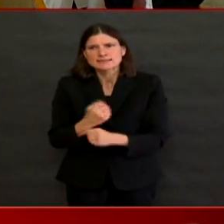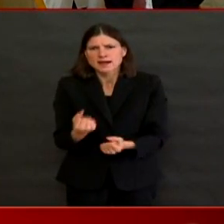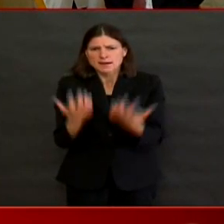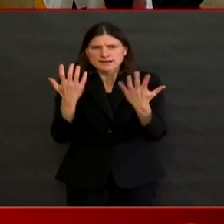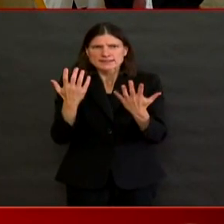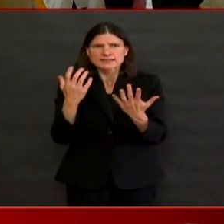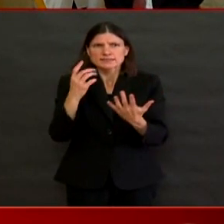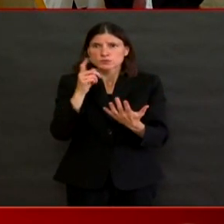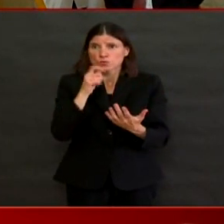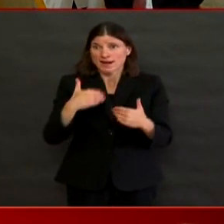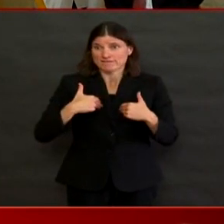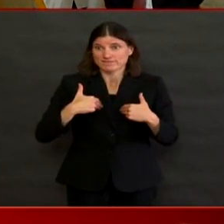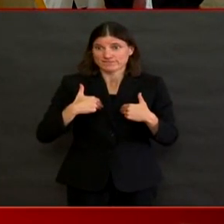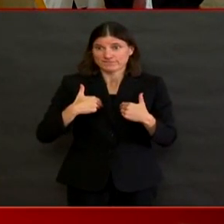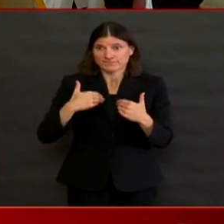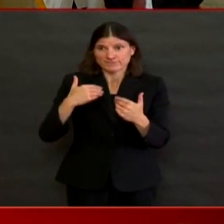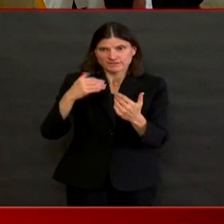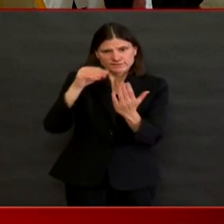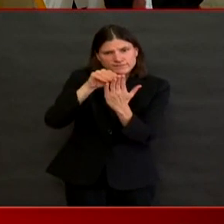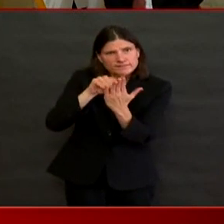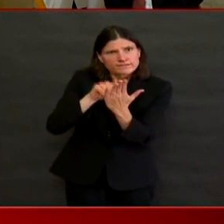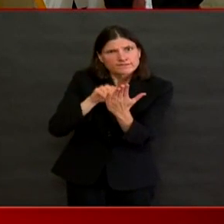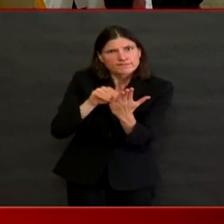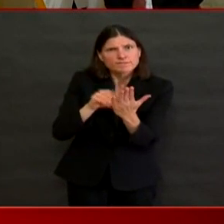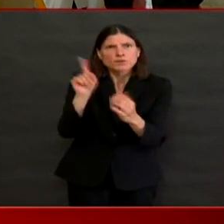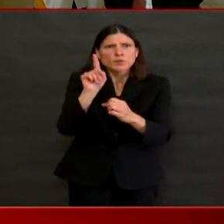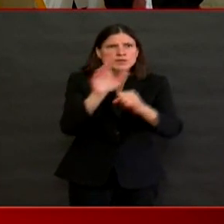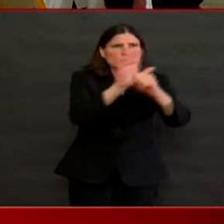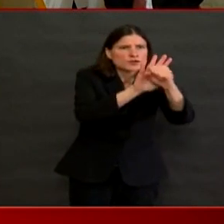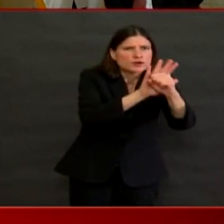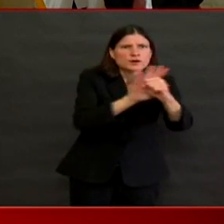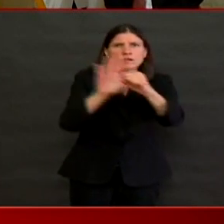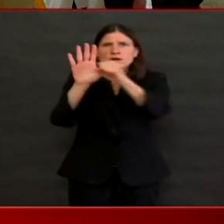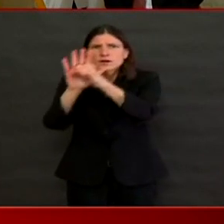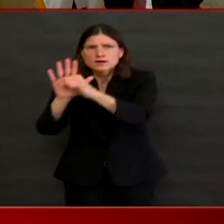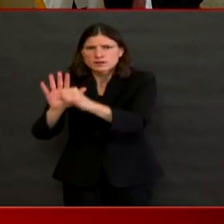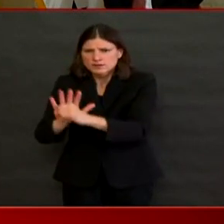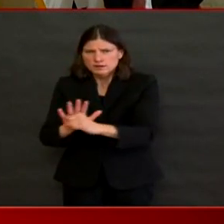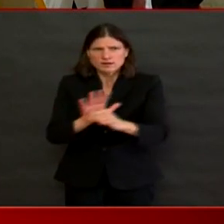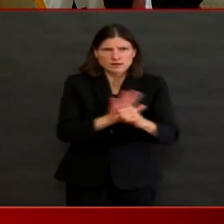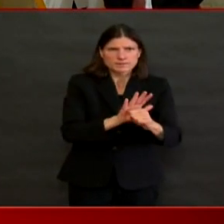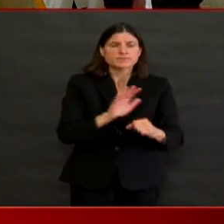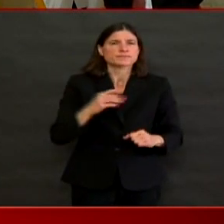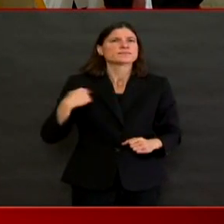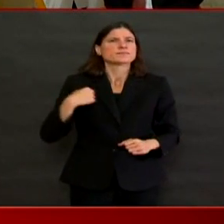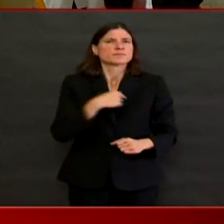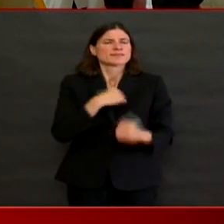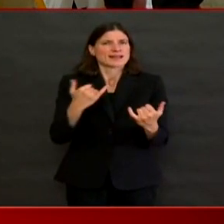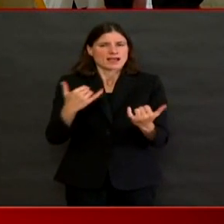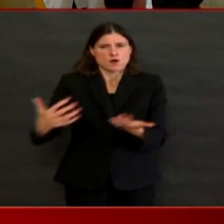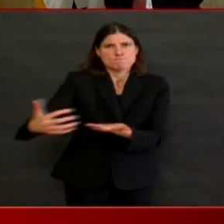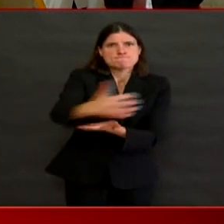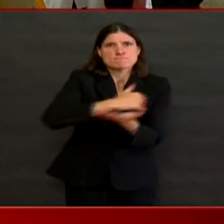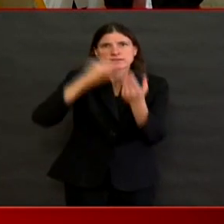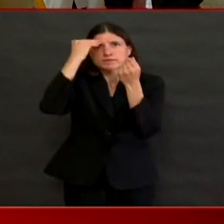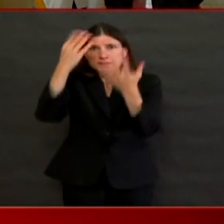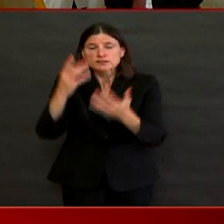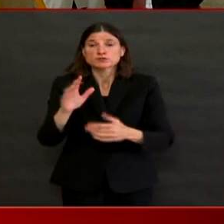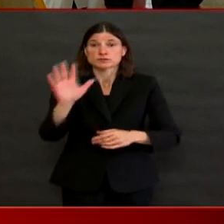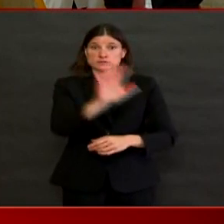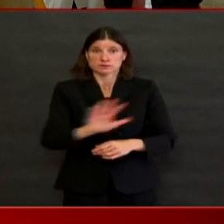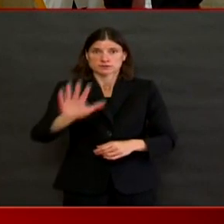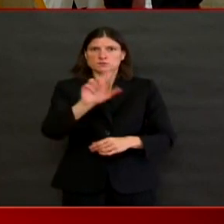We are still building out our data system right now here for Rhode Island so we can look at things in a more granular